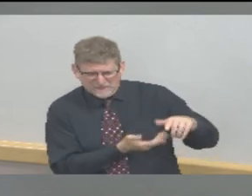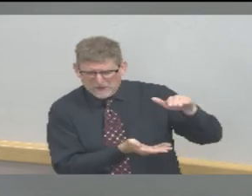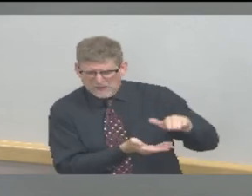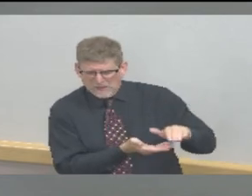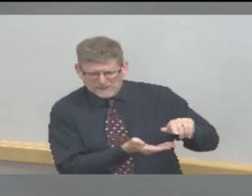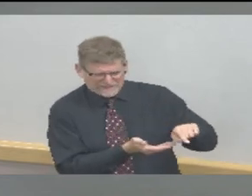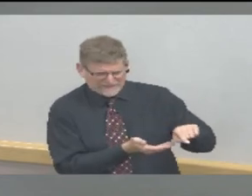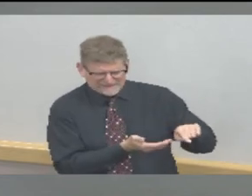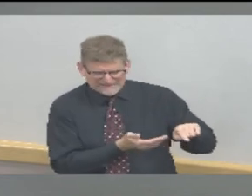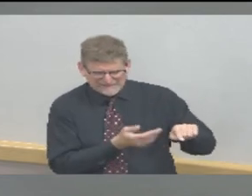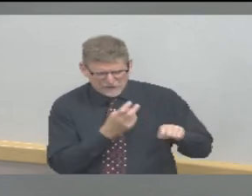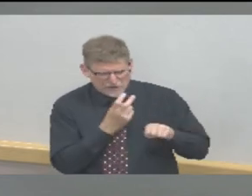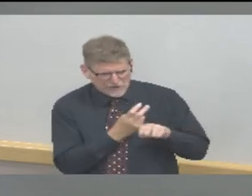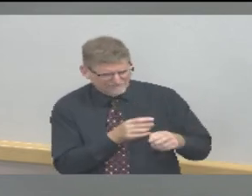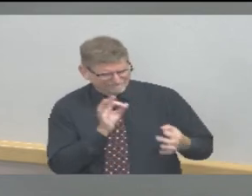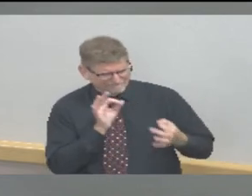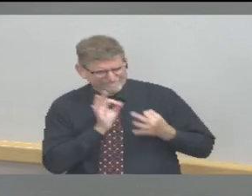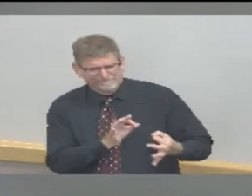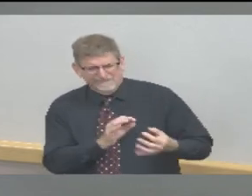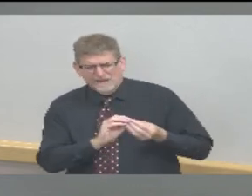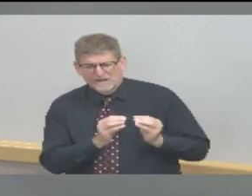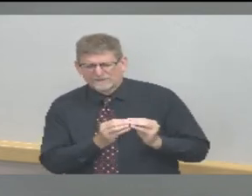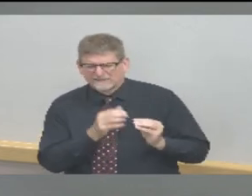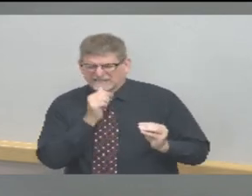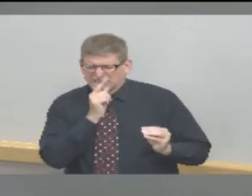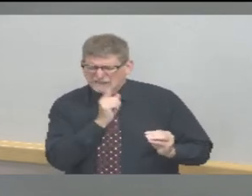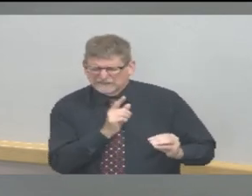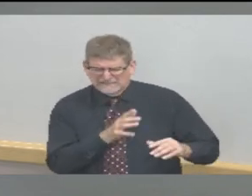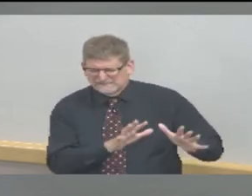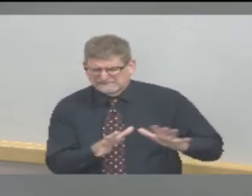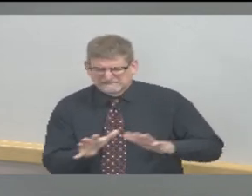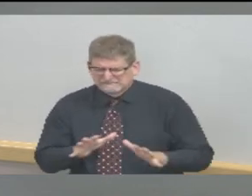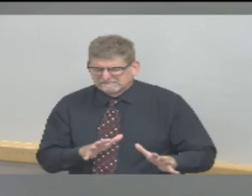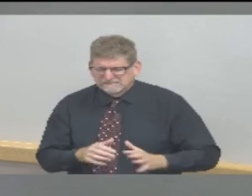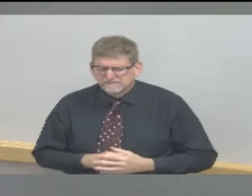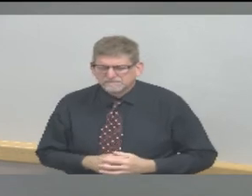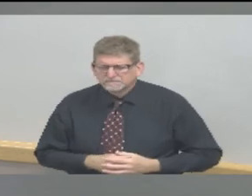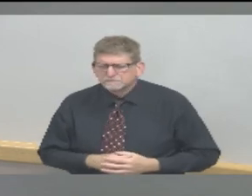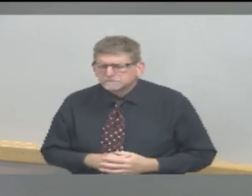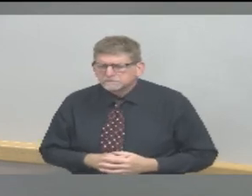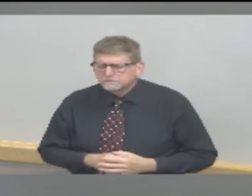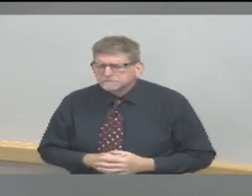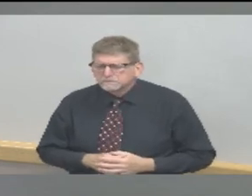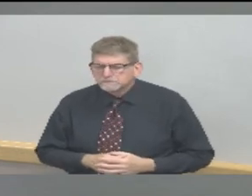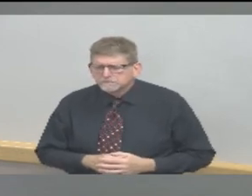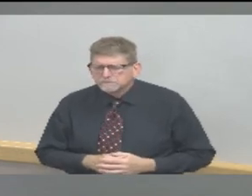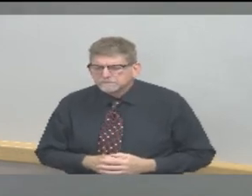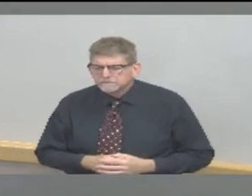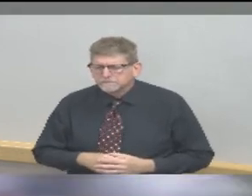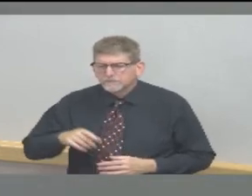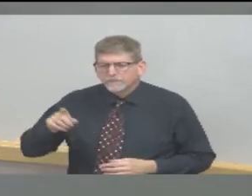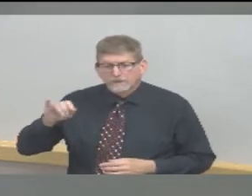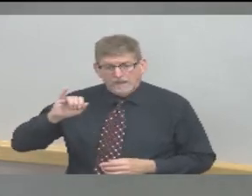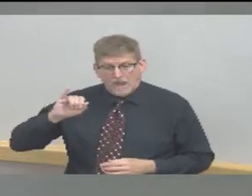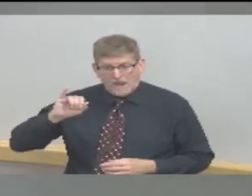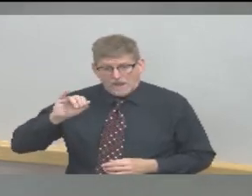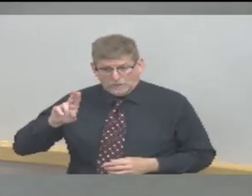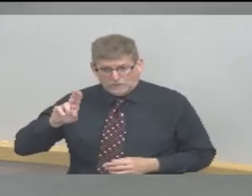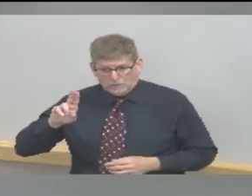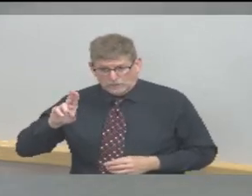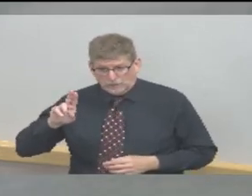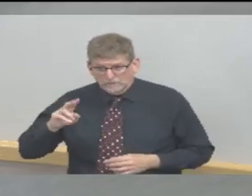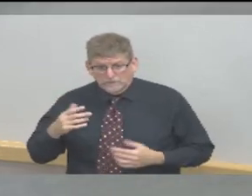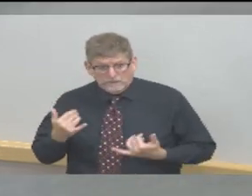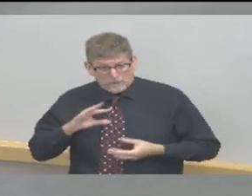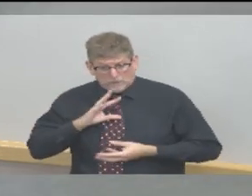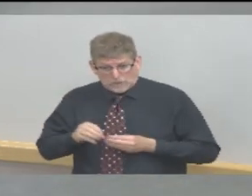Well, what I referenced earlier, I didn't give a specific number, but we have six patients in the hospital with COVID-19 as of early this morning. So, as